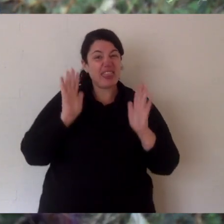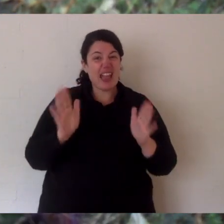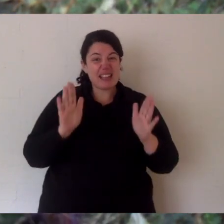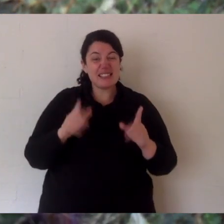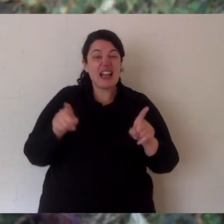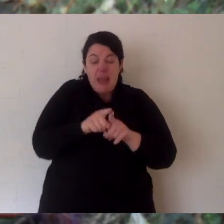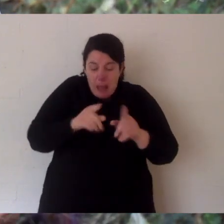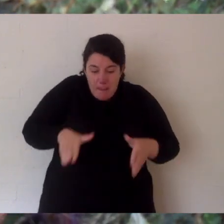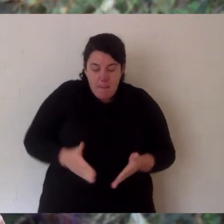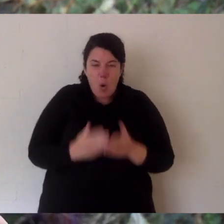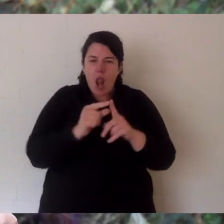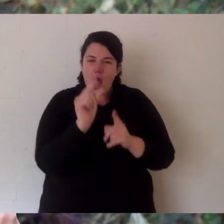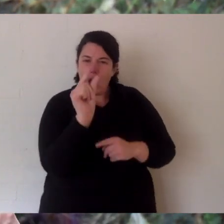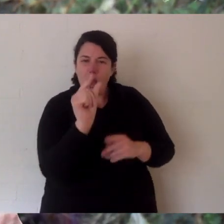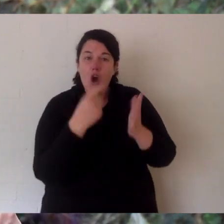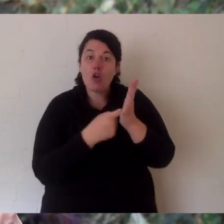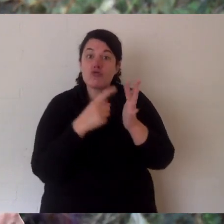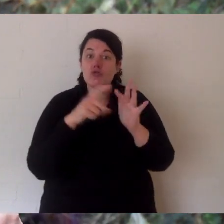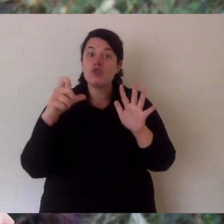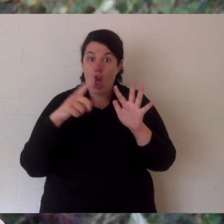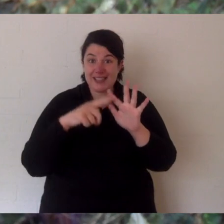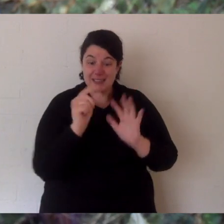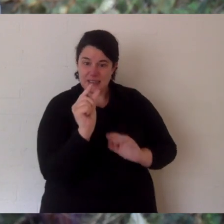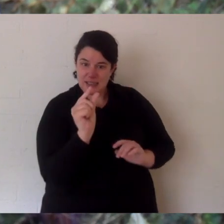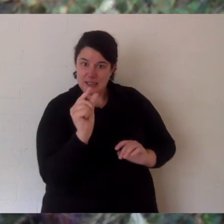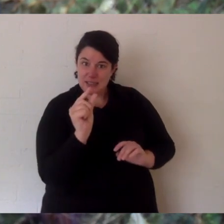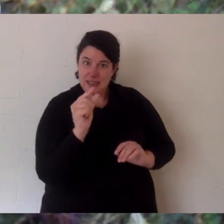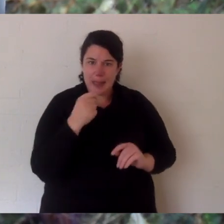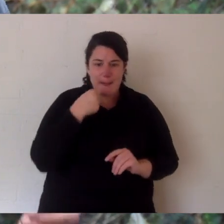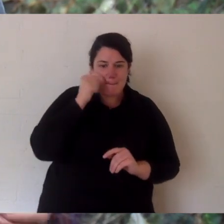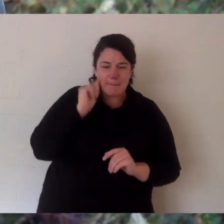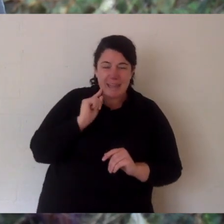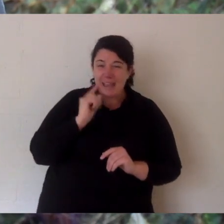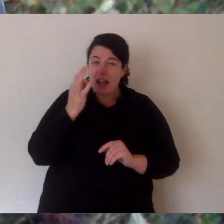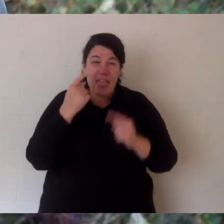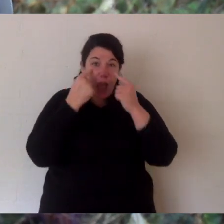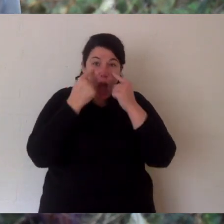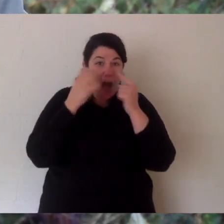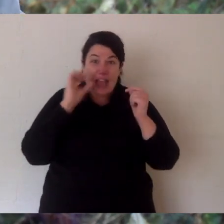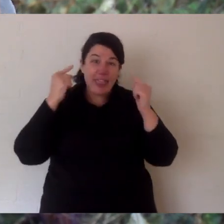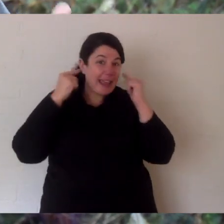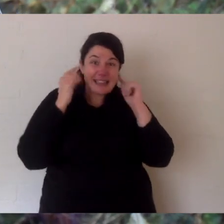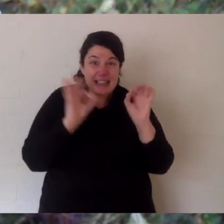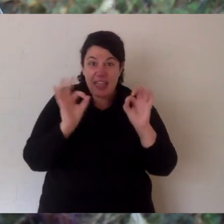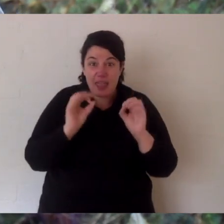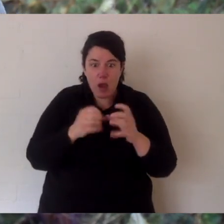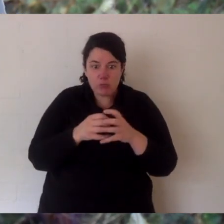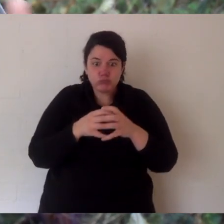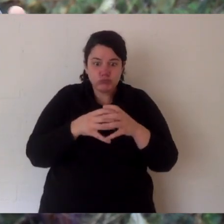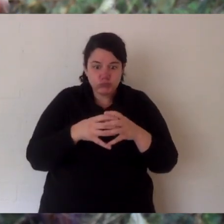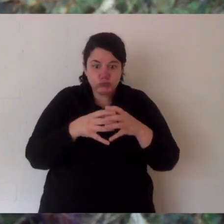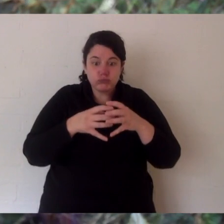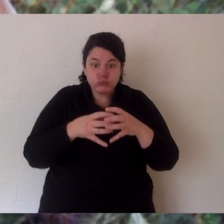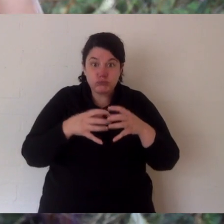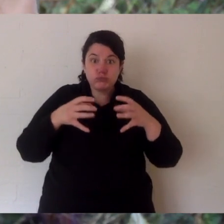days for a devil and the joeys are born just the size of grains of rice. Now they start to develop they're